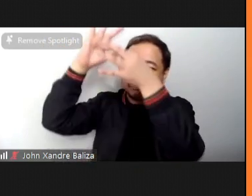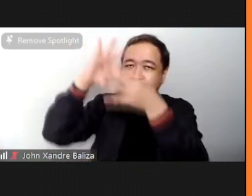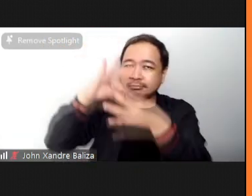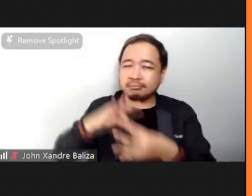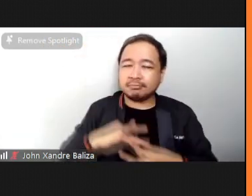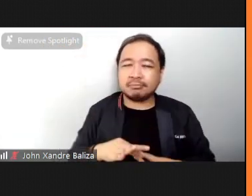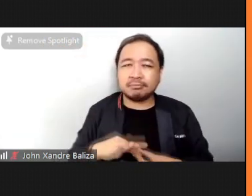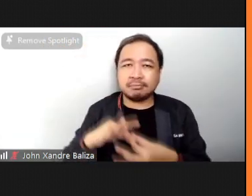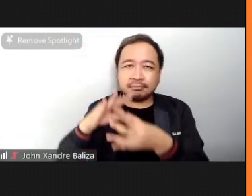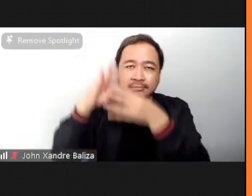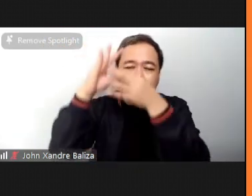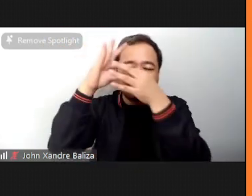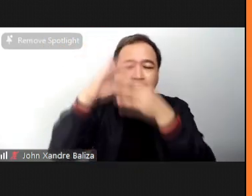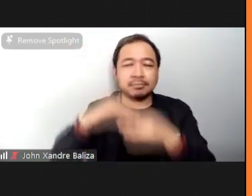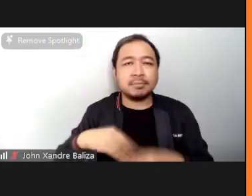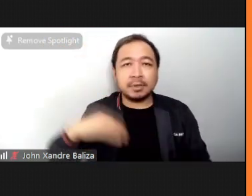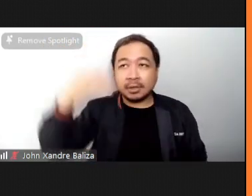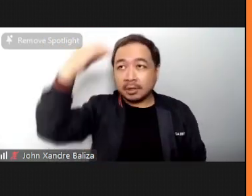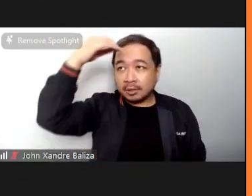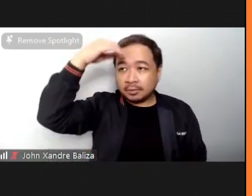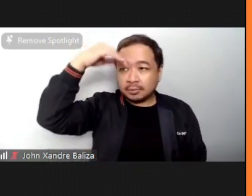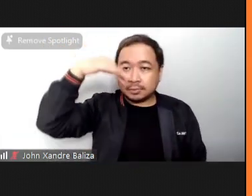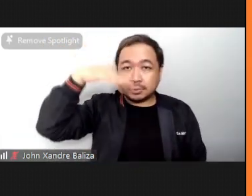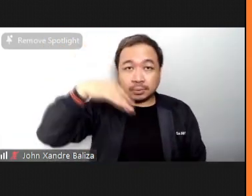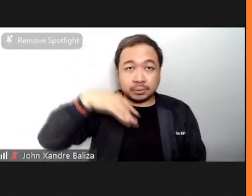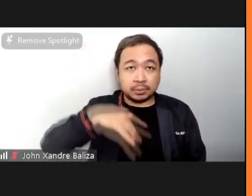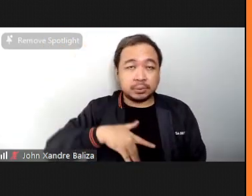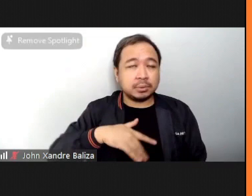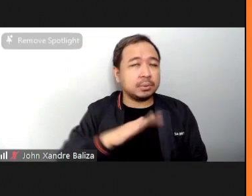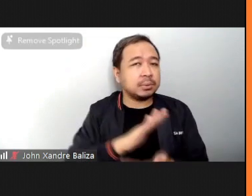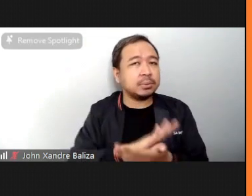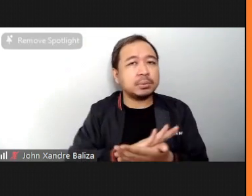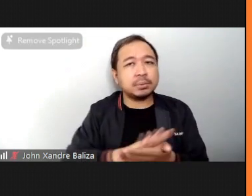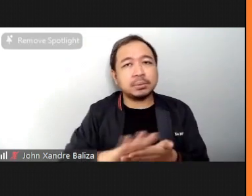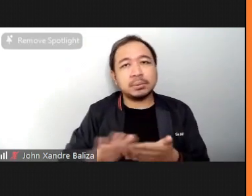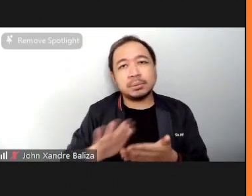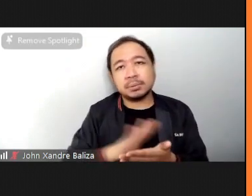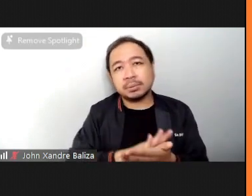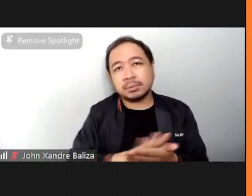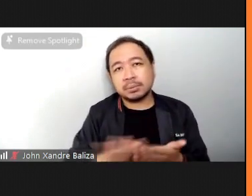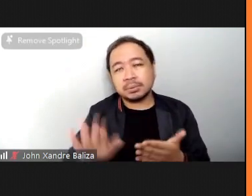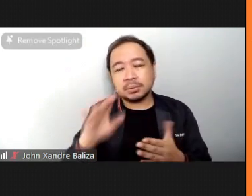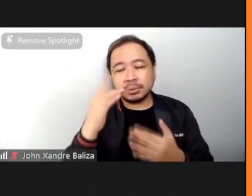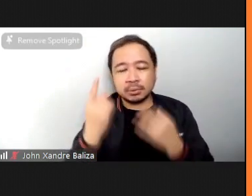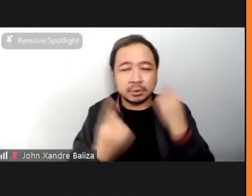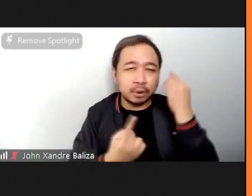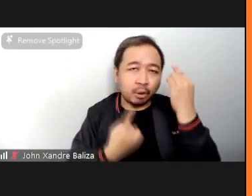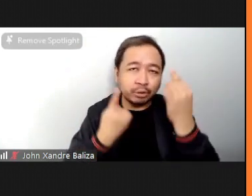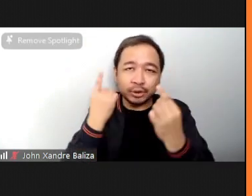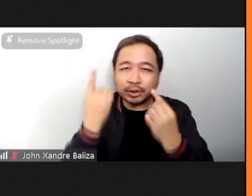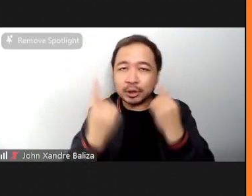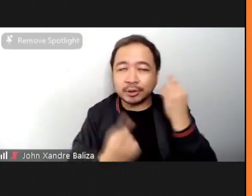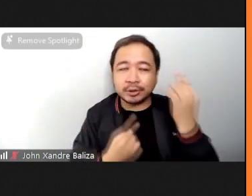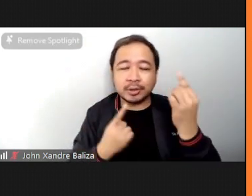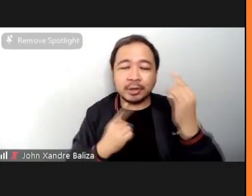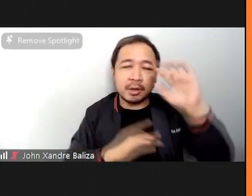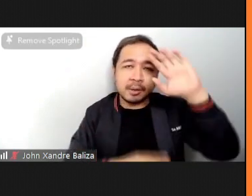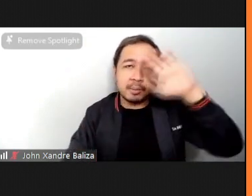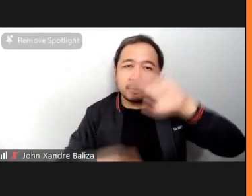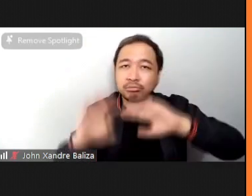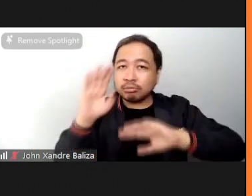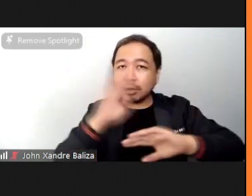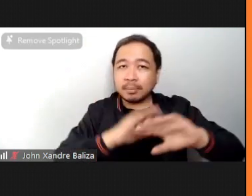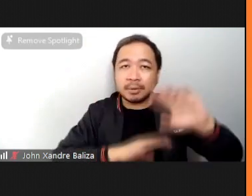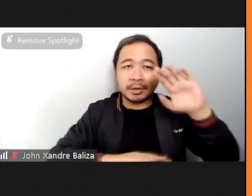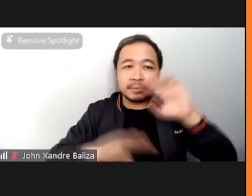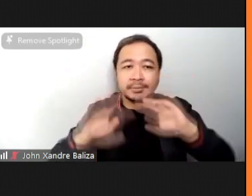Washing away your worries and concerns. Feeling it on your head.